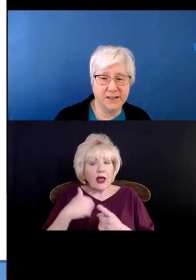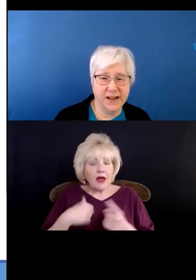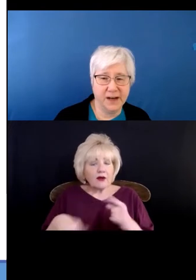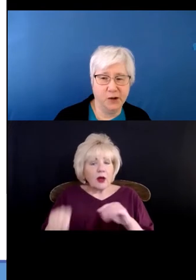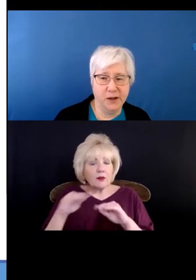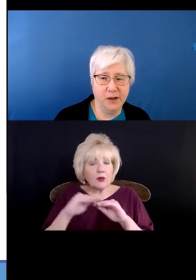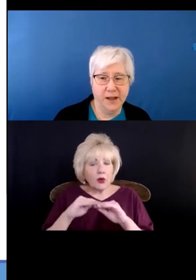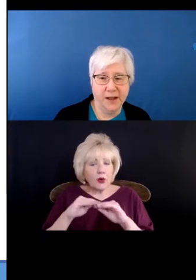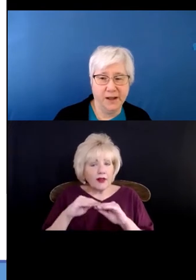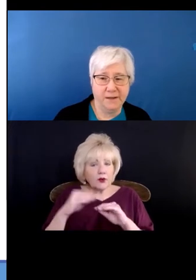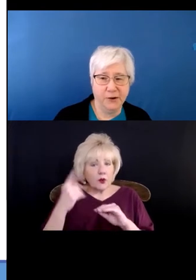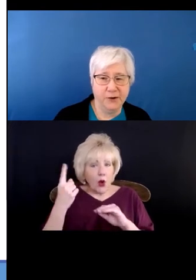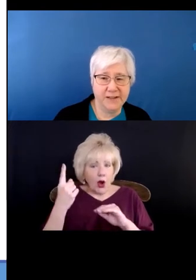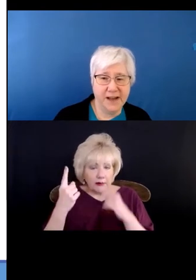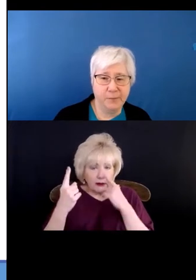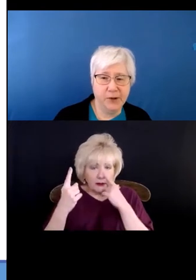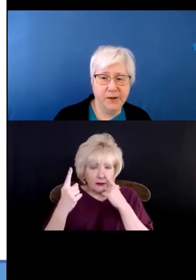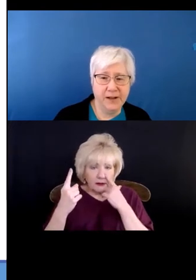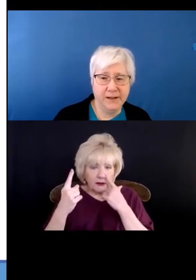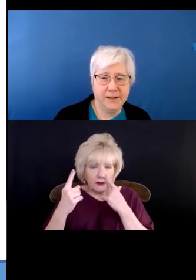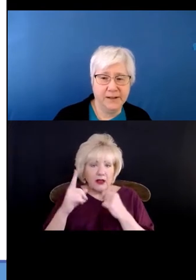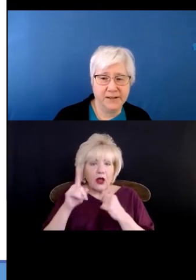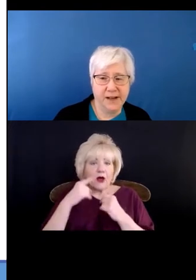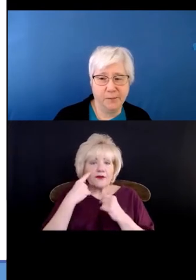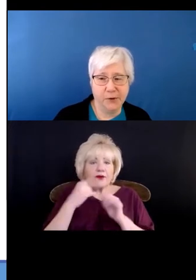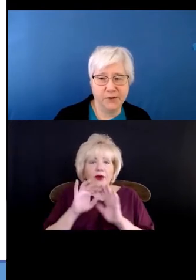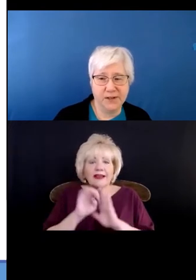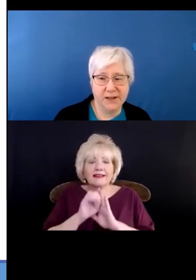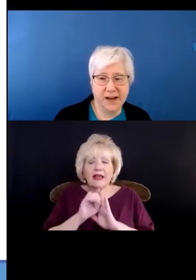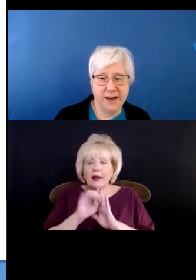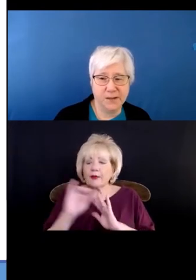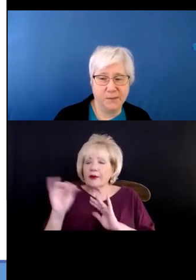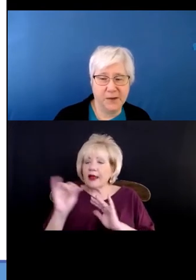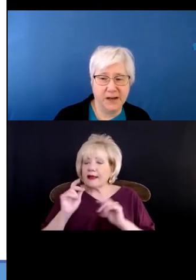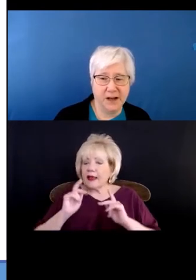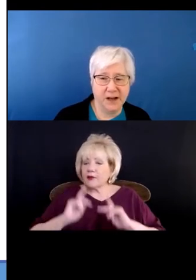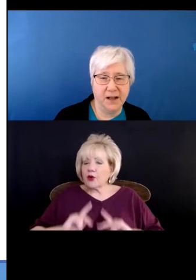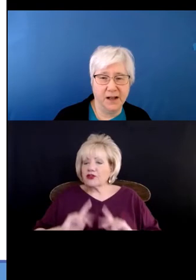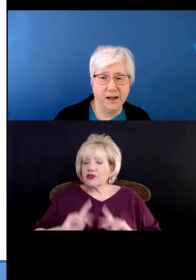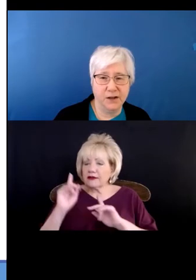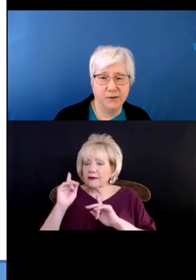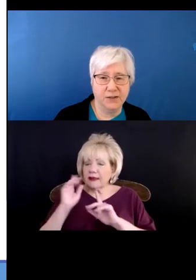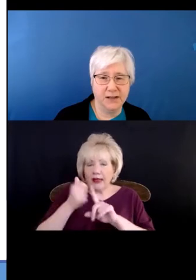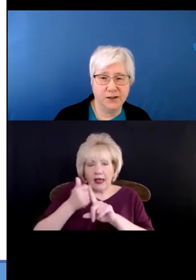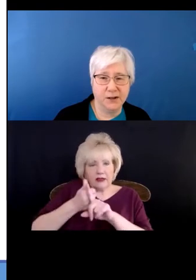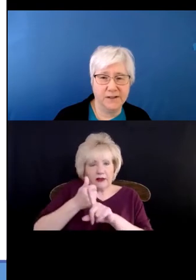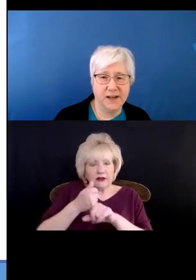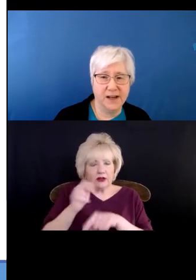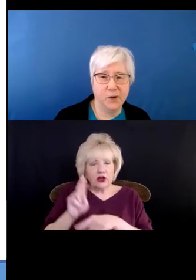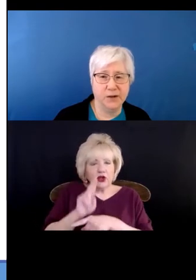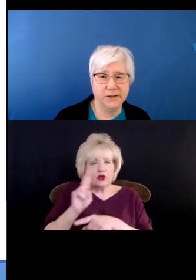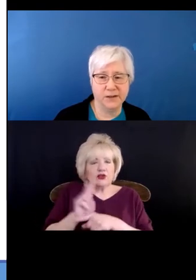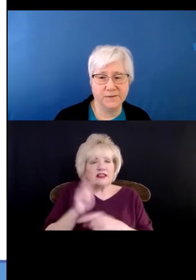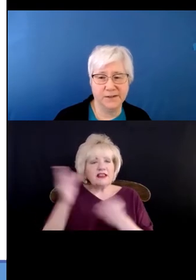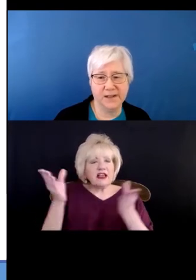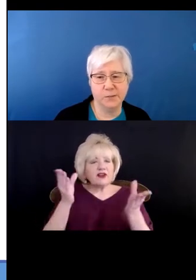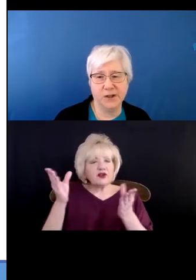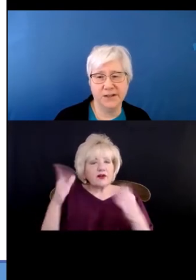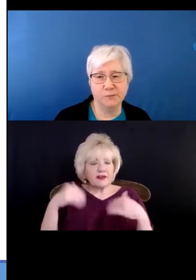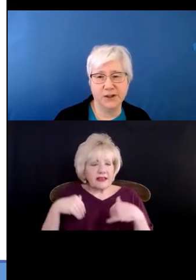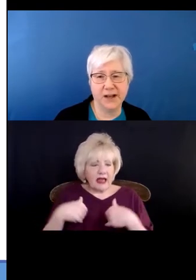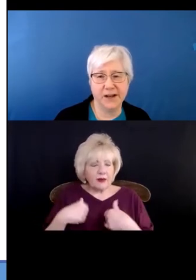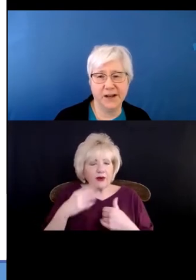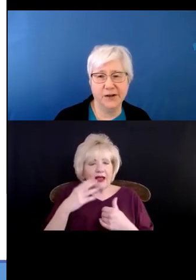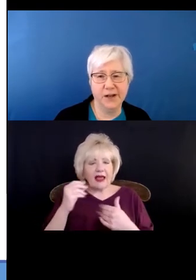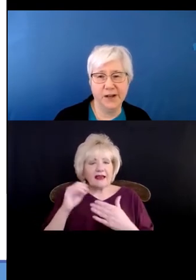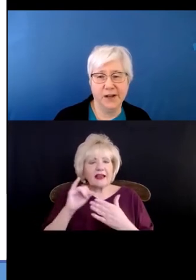assistance animal. Give you an example. Let's say a person has been using a service animal. The service animal